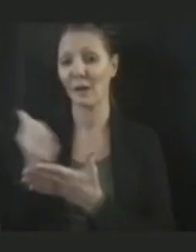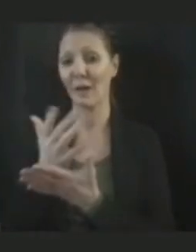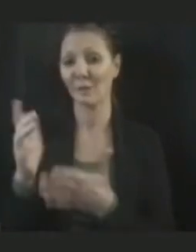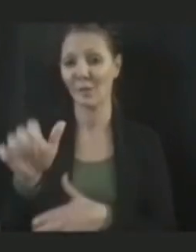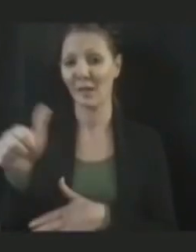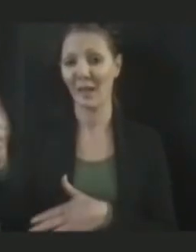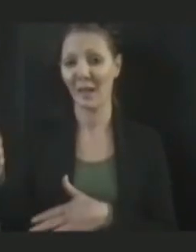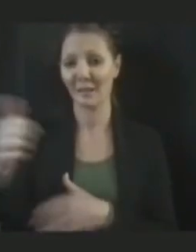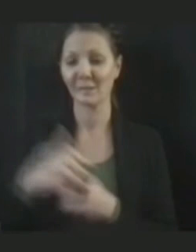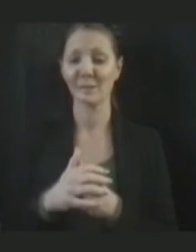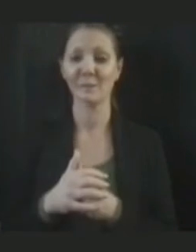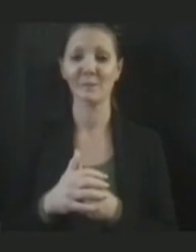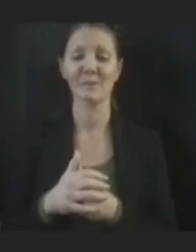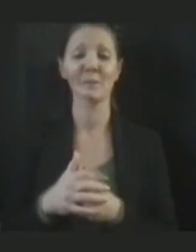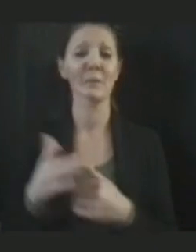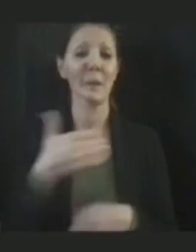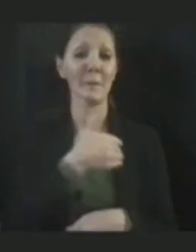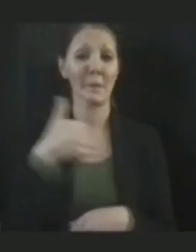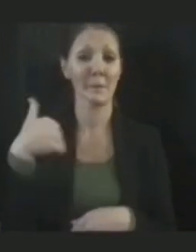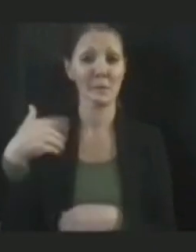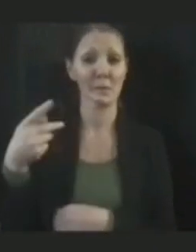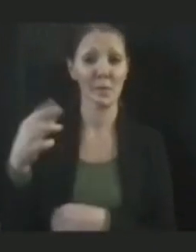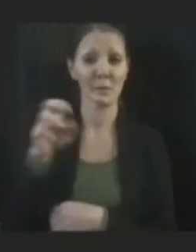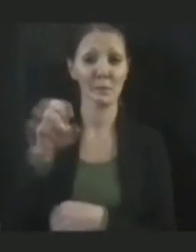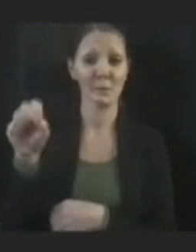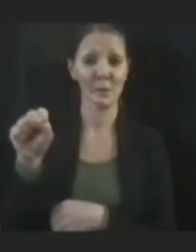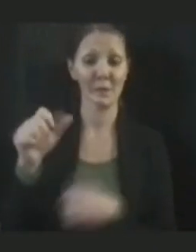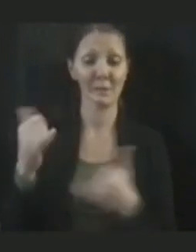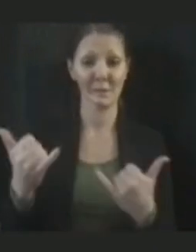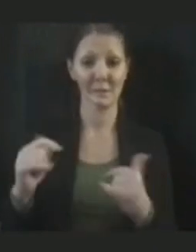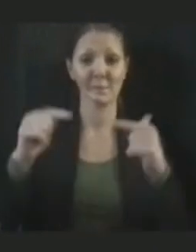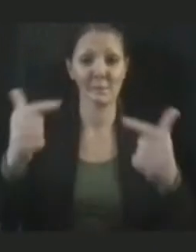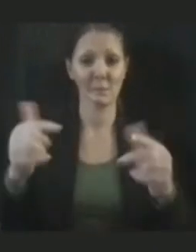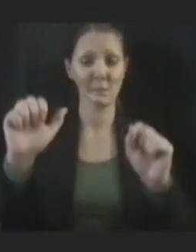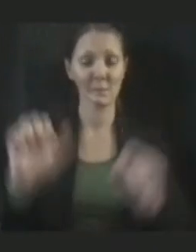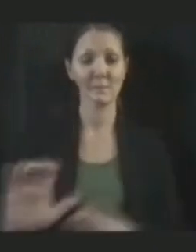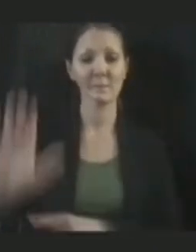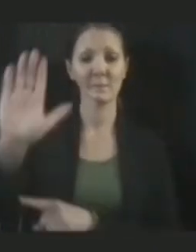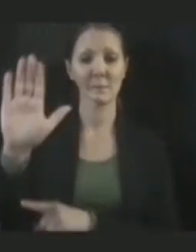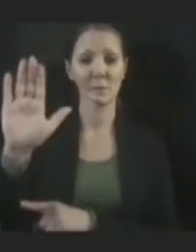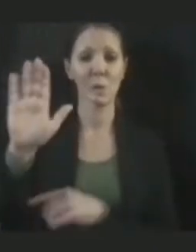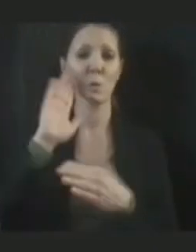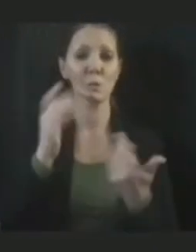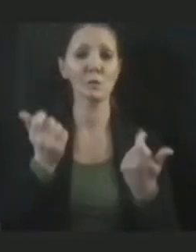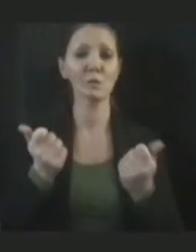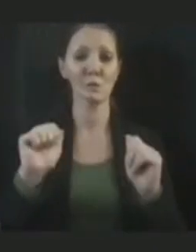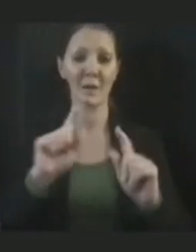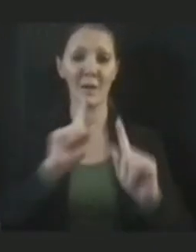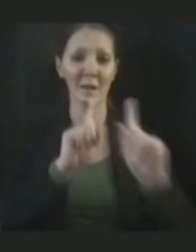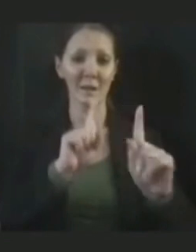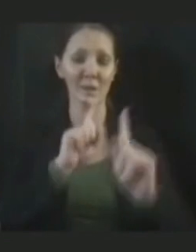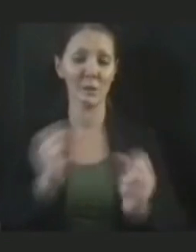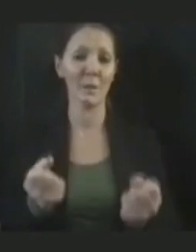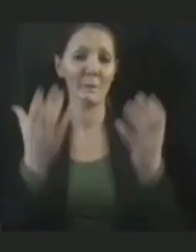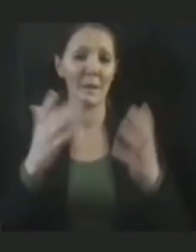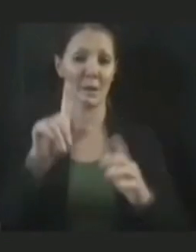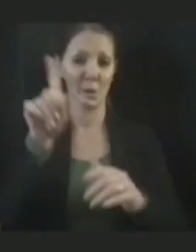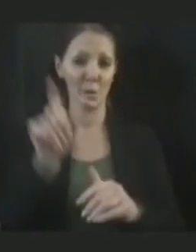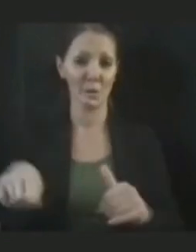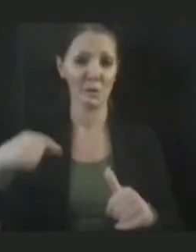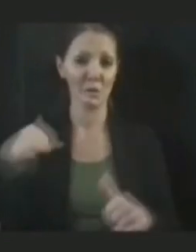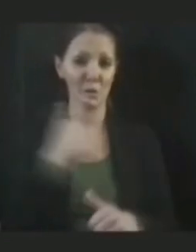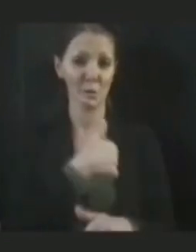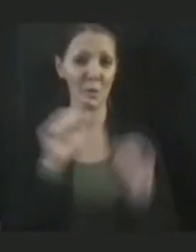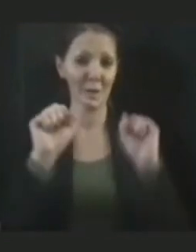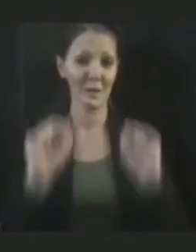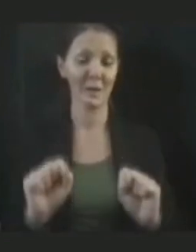For our members of the press, we invite you to please use the hand raise function. We will try to get to as many questions as we reasonably can. We will